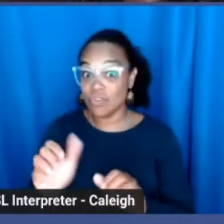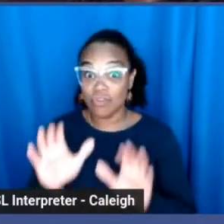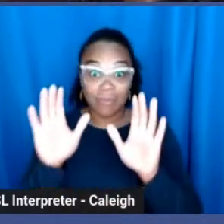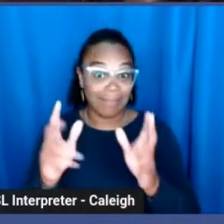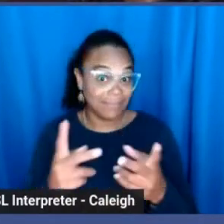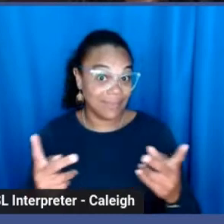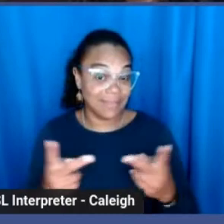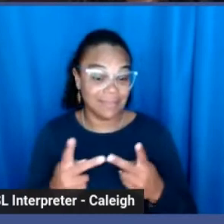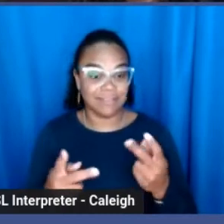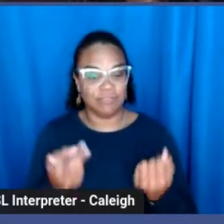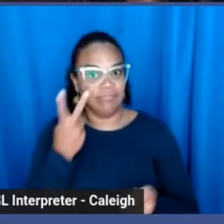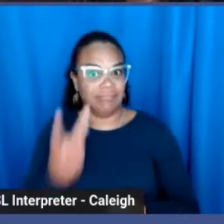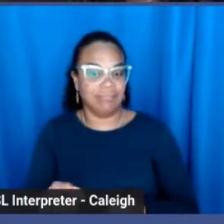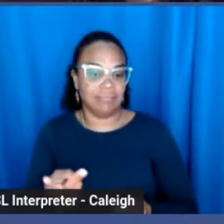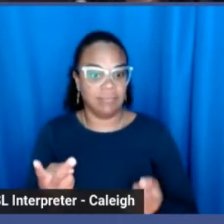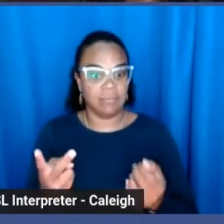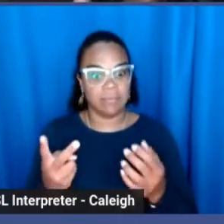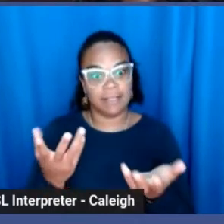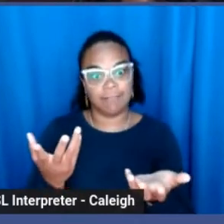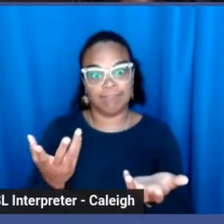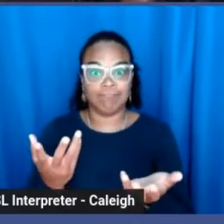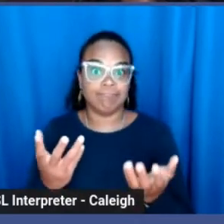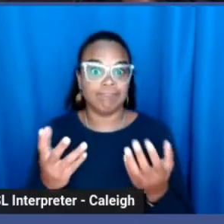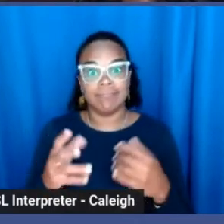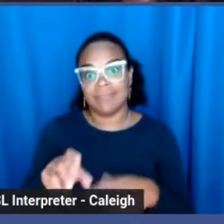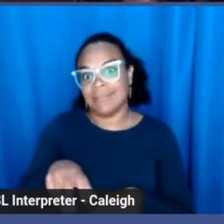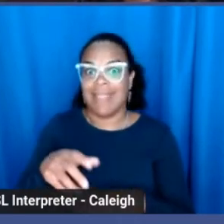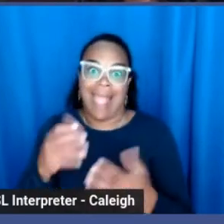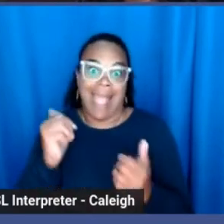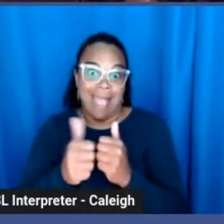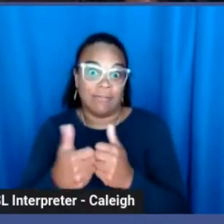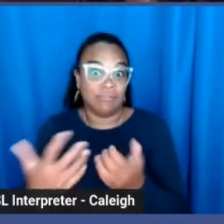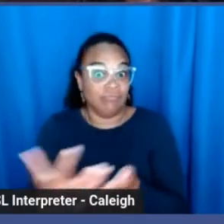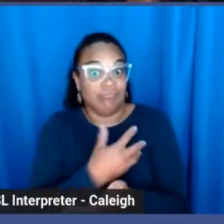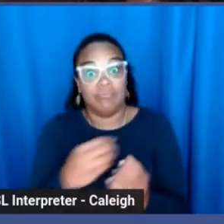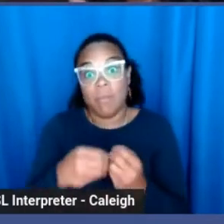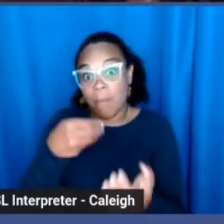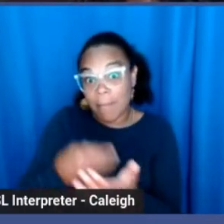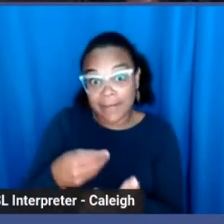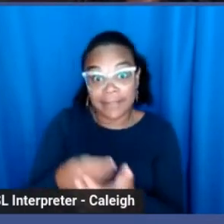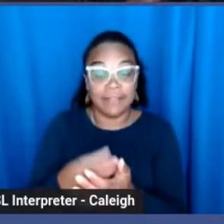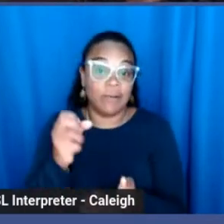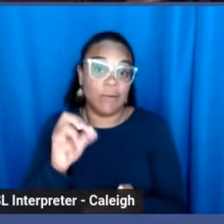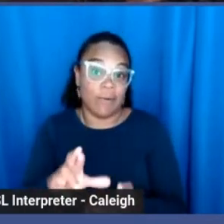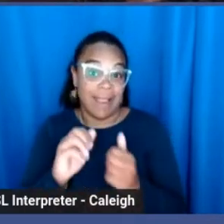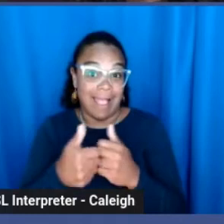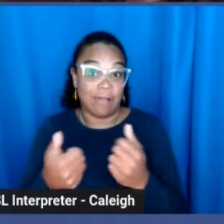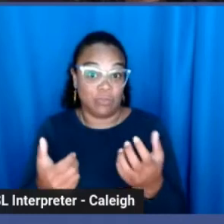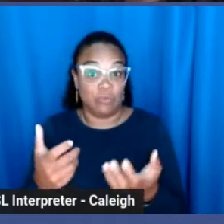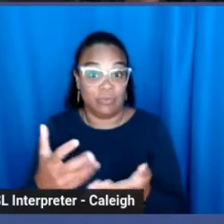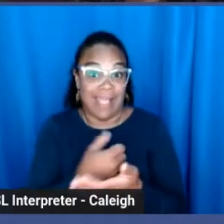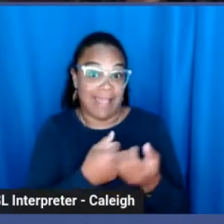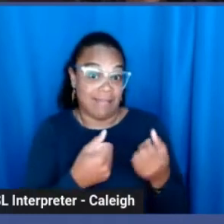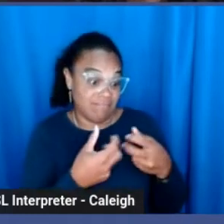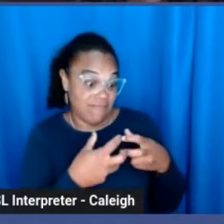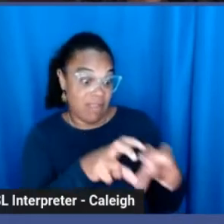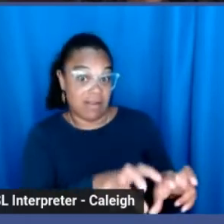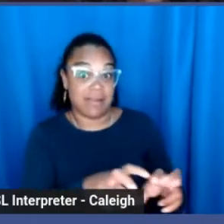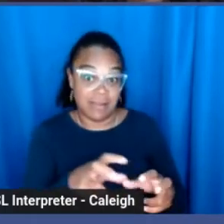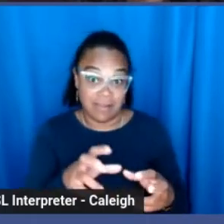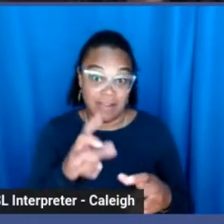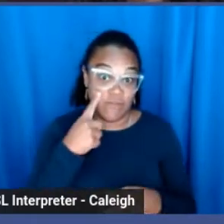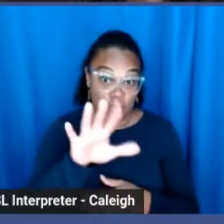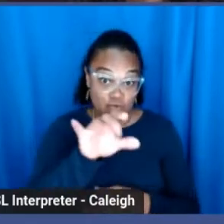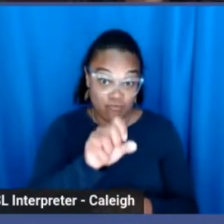explore having a side hustle or being able to be funded through your writing is Spokes Hub,